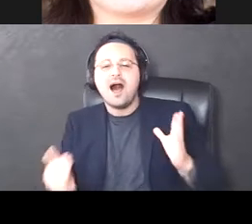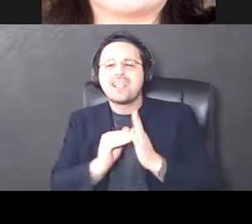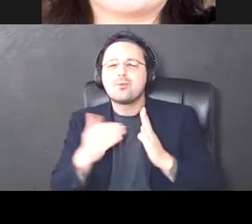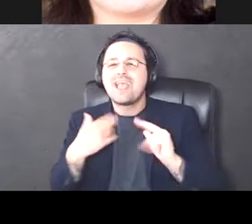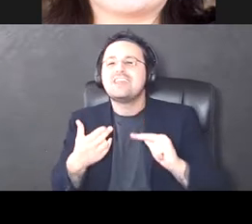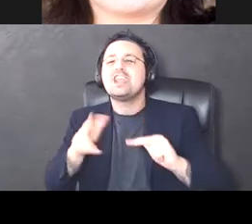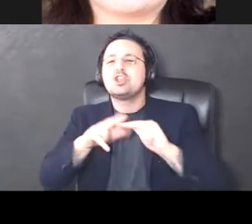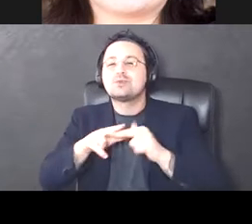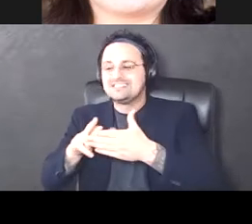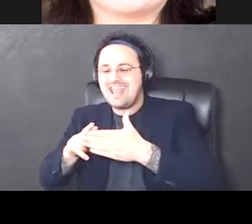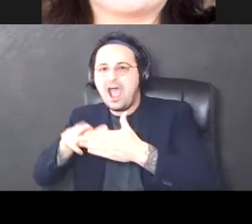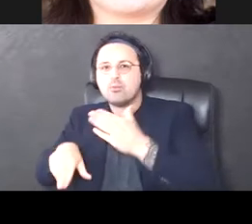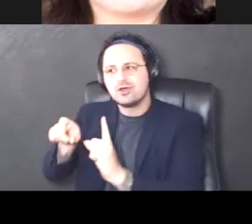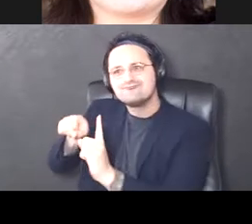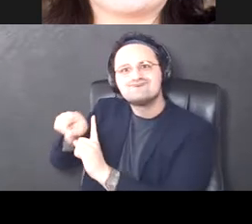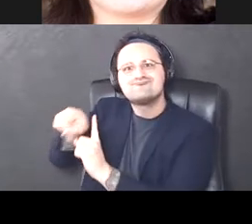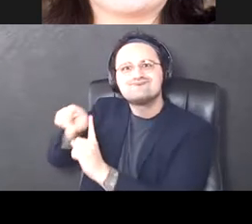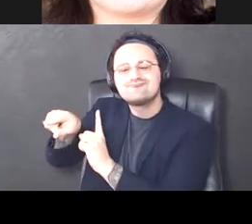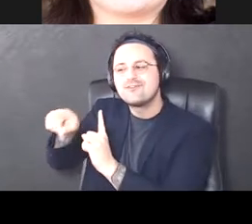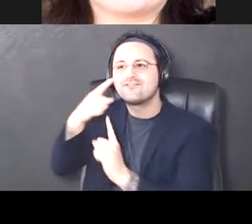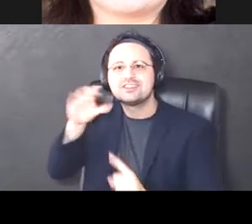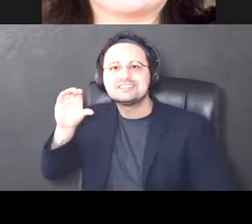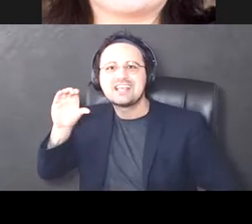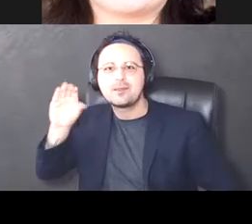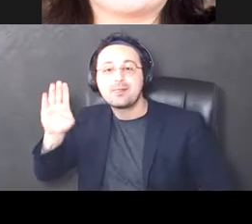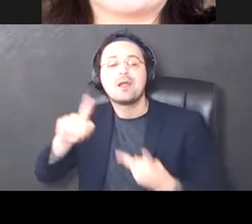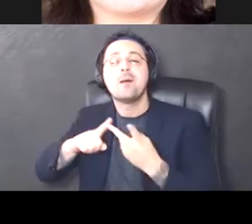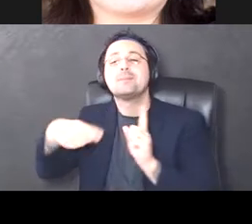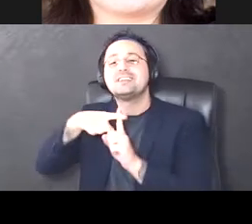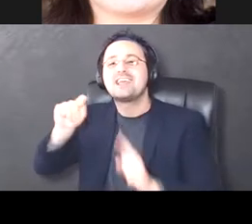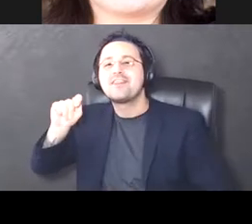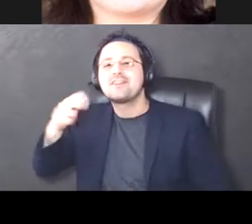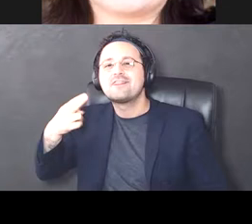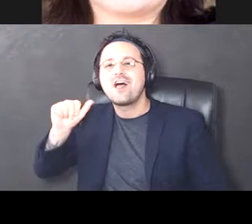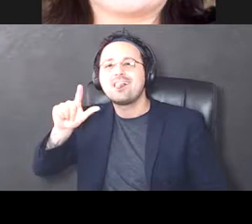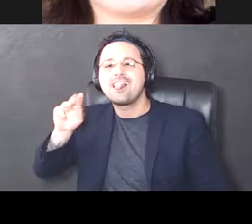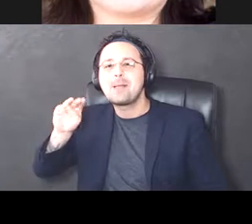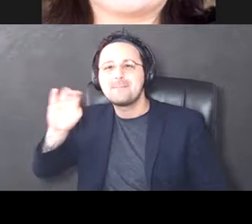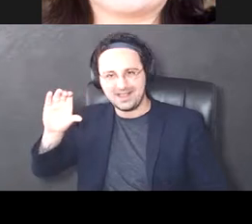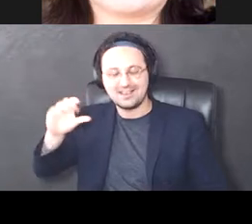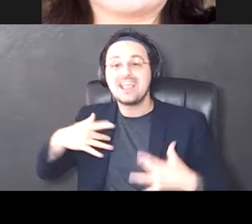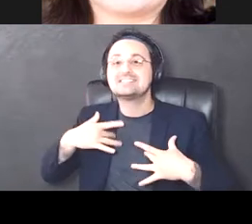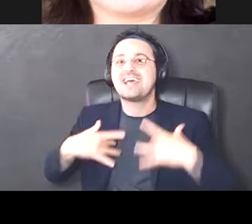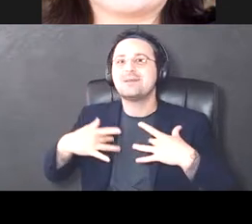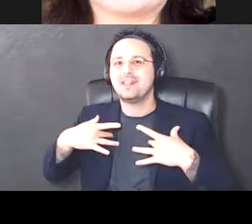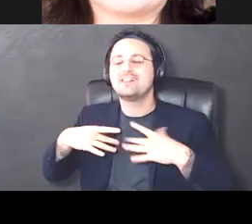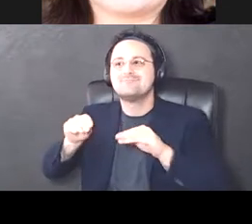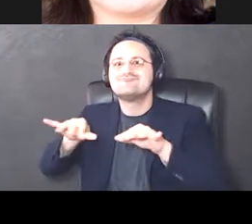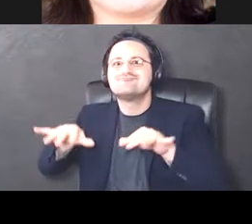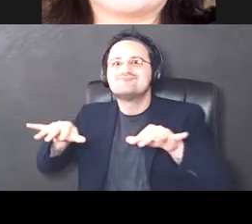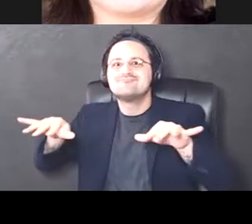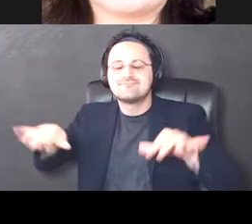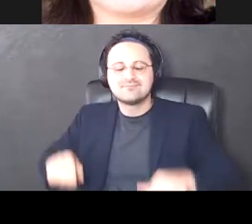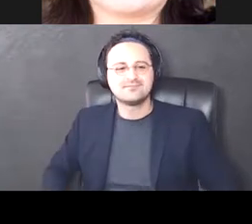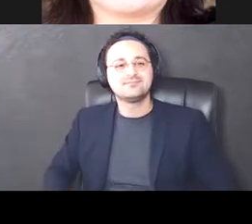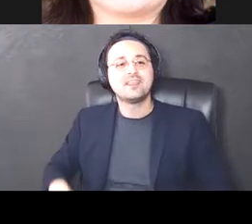output of the cerebellum and maybe changes in the thalamic excitability of downstream neurons. And this is observed both in their